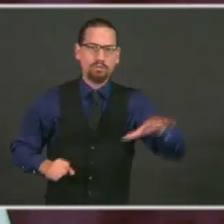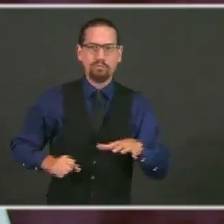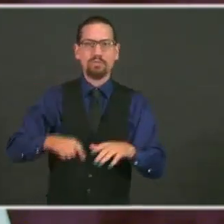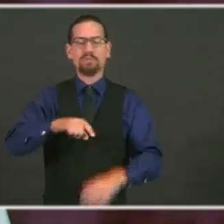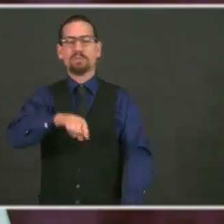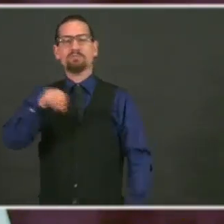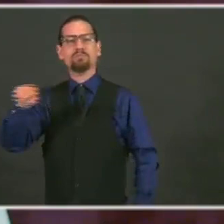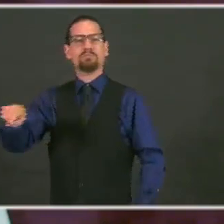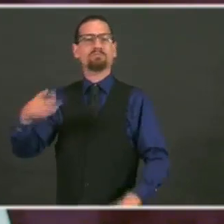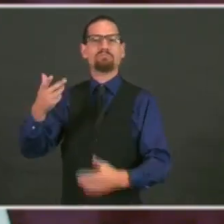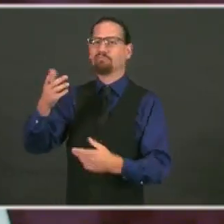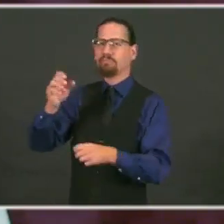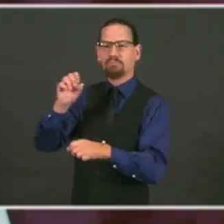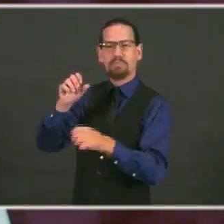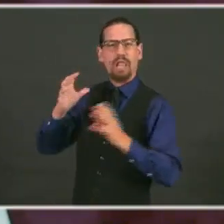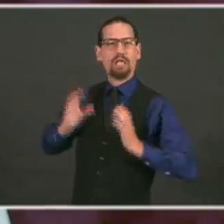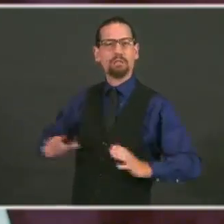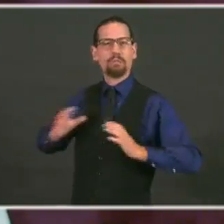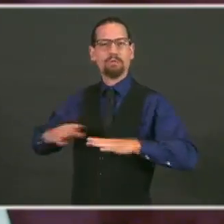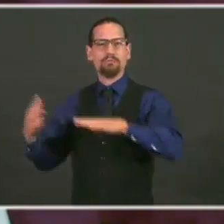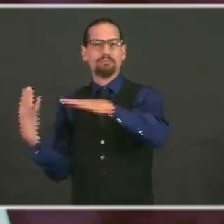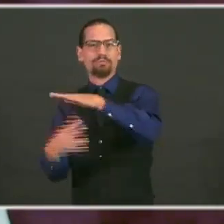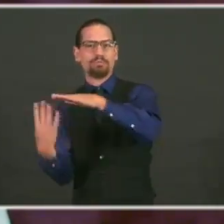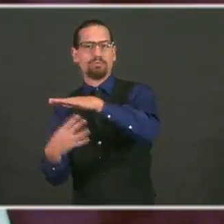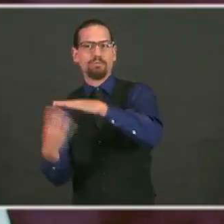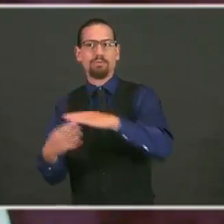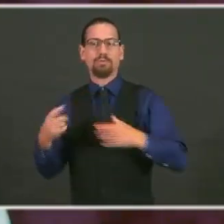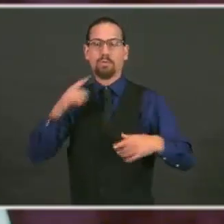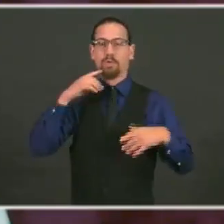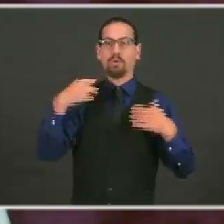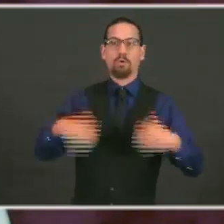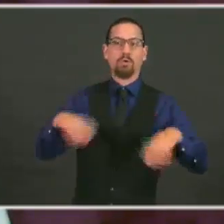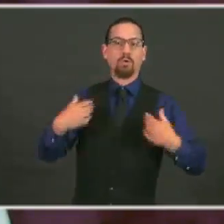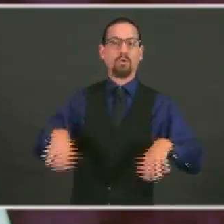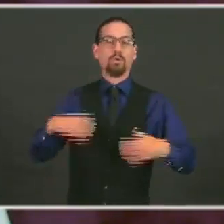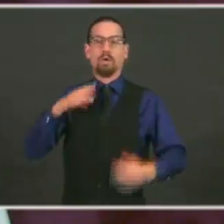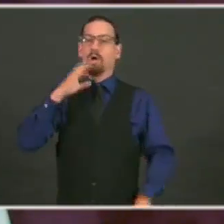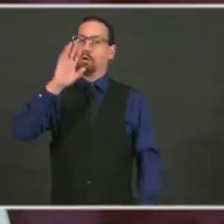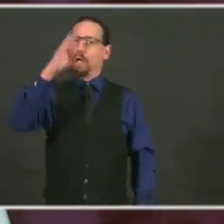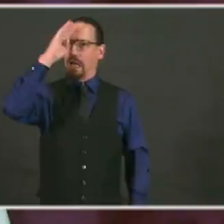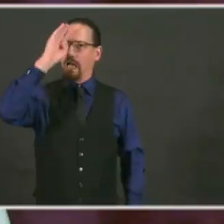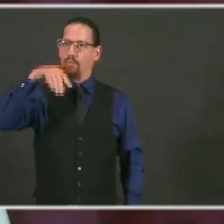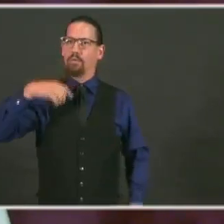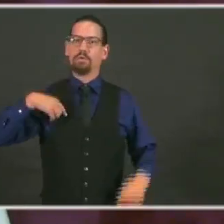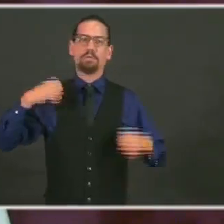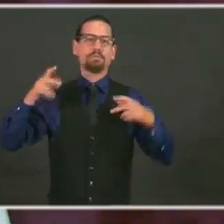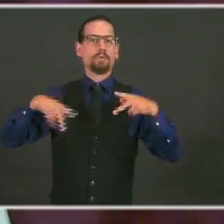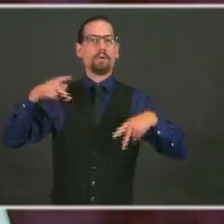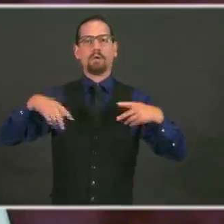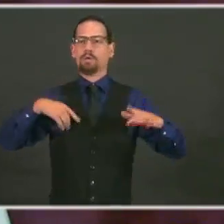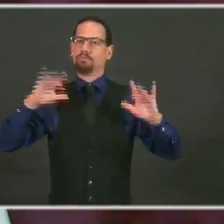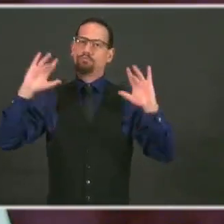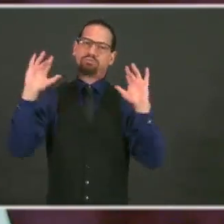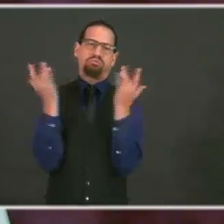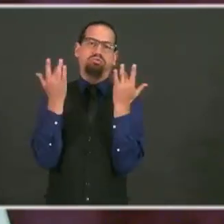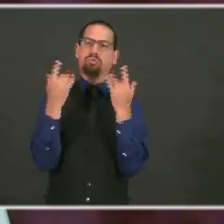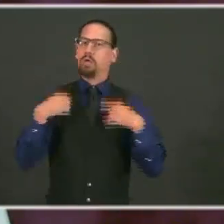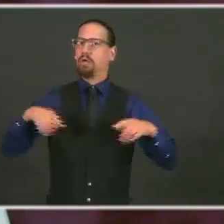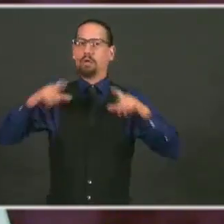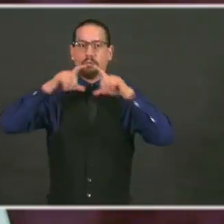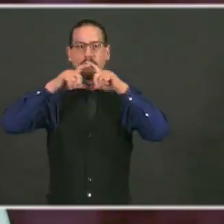We're all sick of it. I think I can assert that confidently. We are ready for this to be behind us,